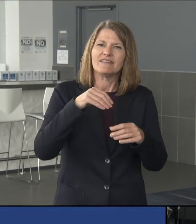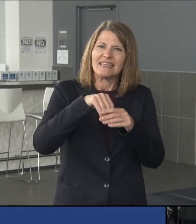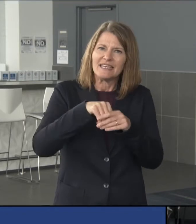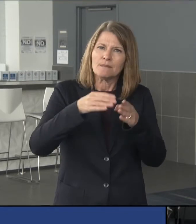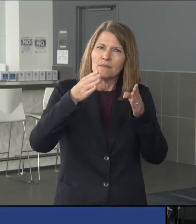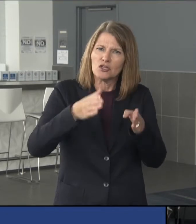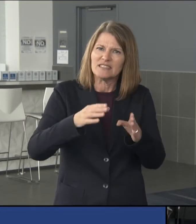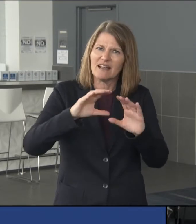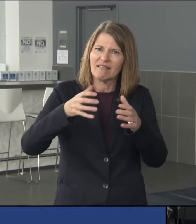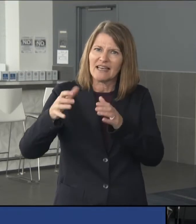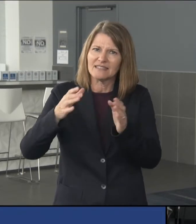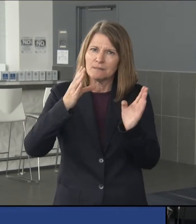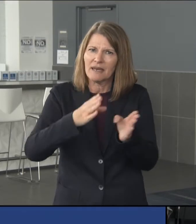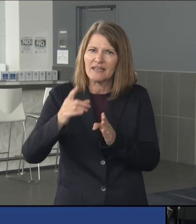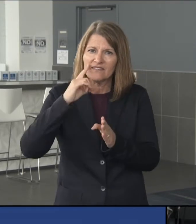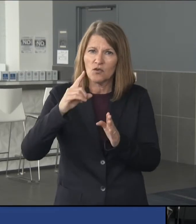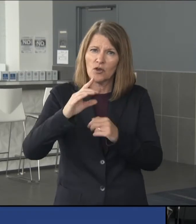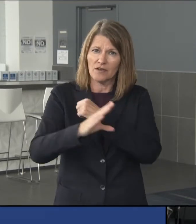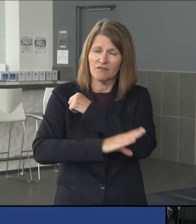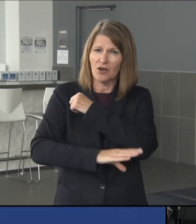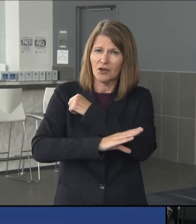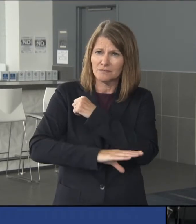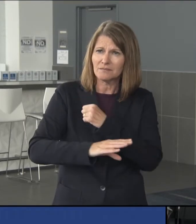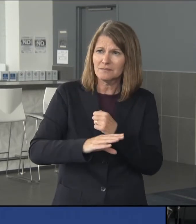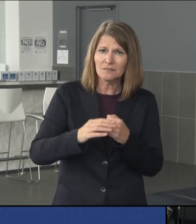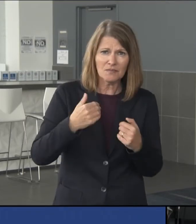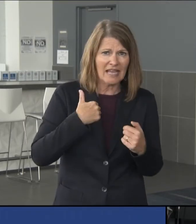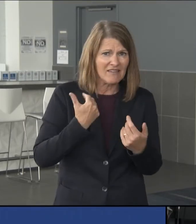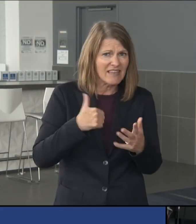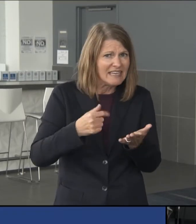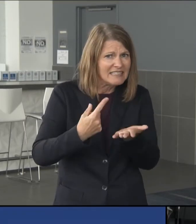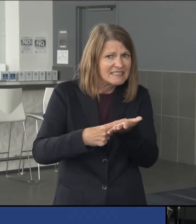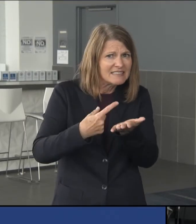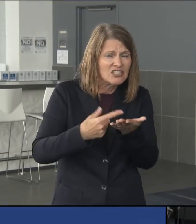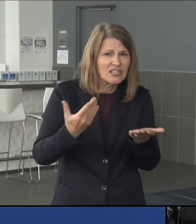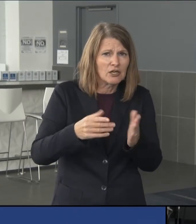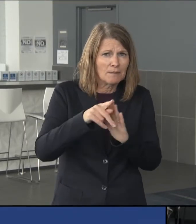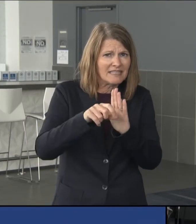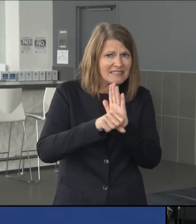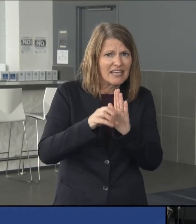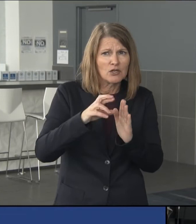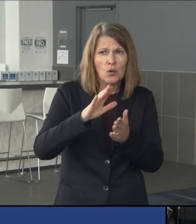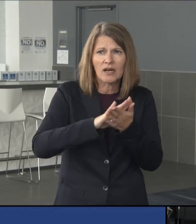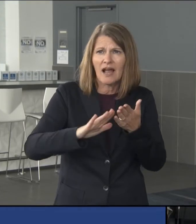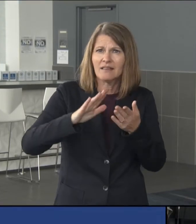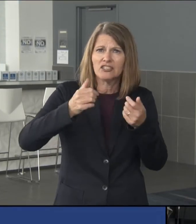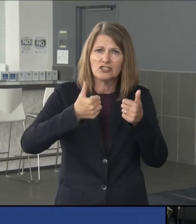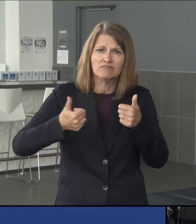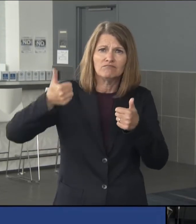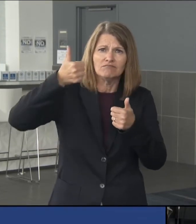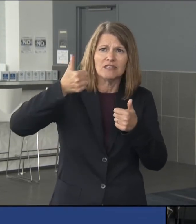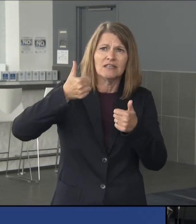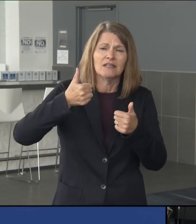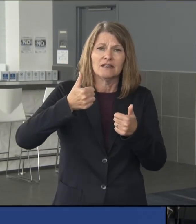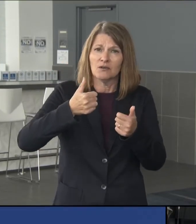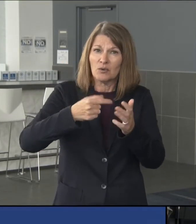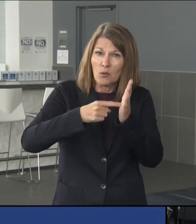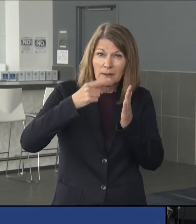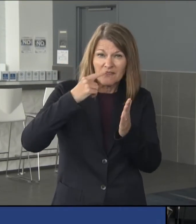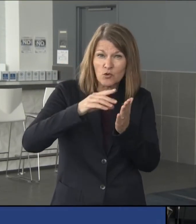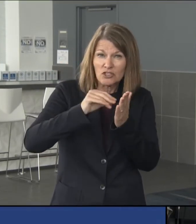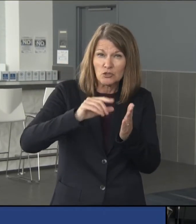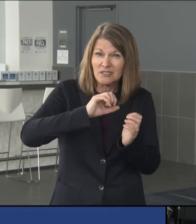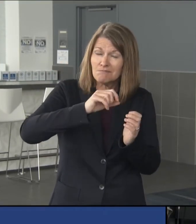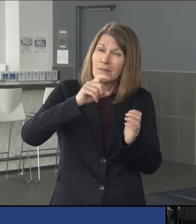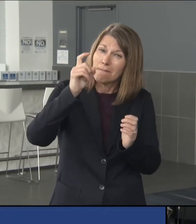had any talks with any administrators here at Penn State or any college administrators about a requirement that students would have to be vaccinated before